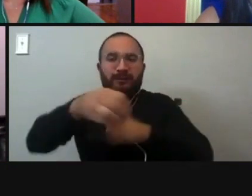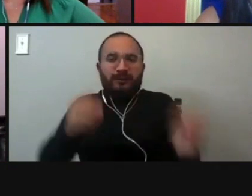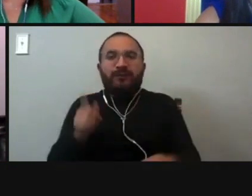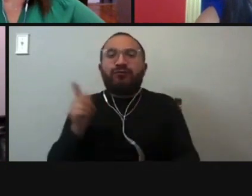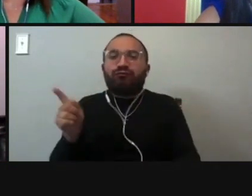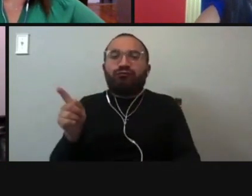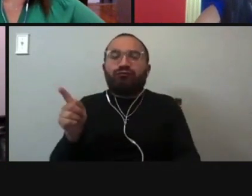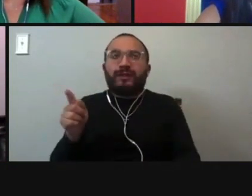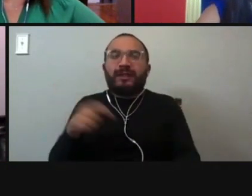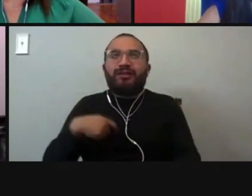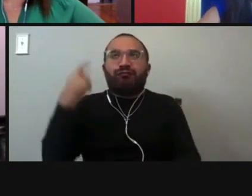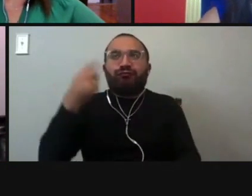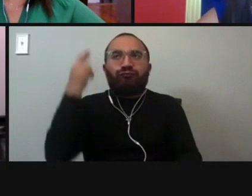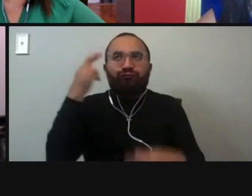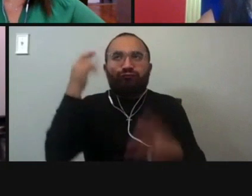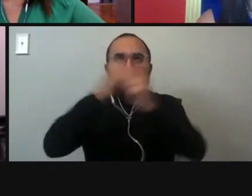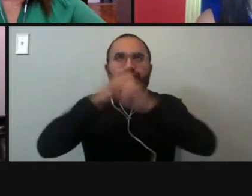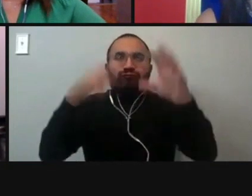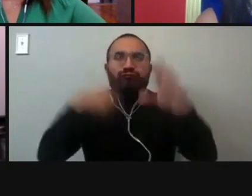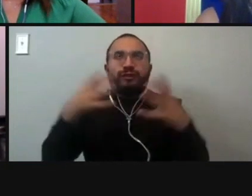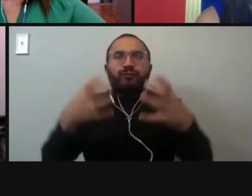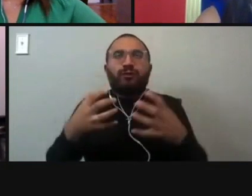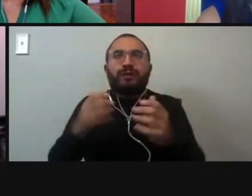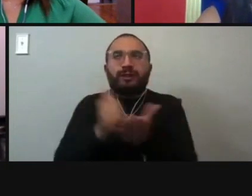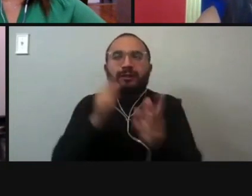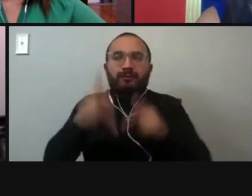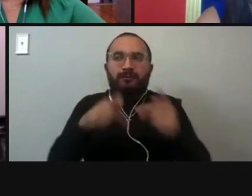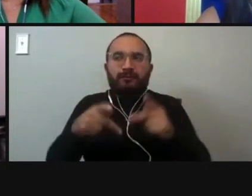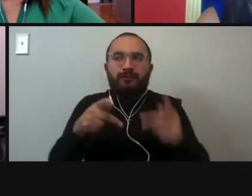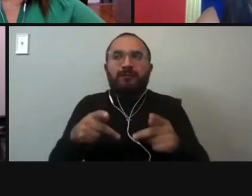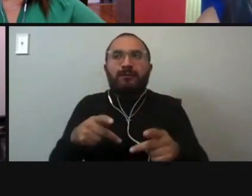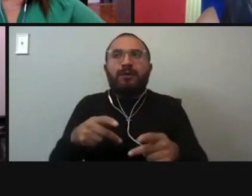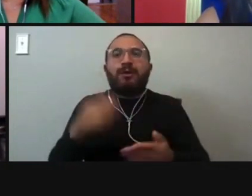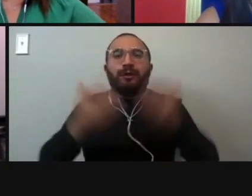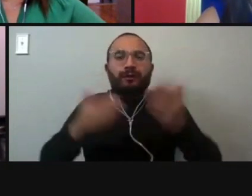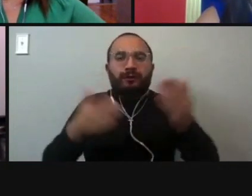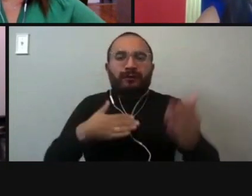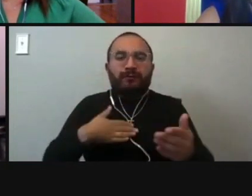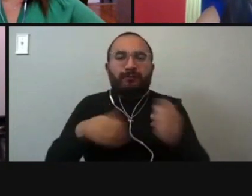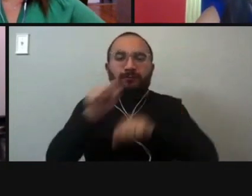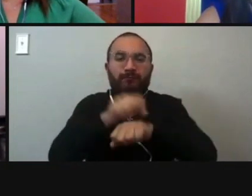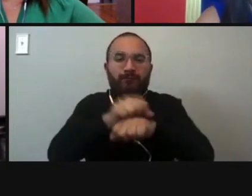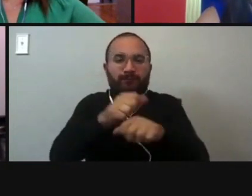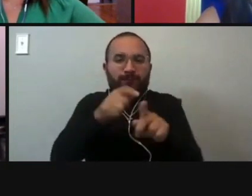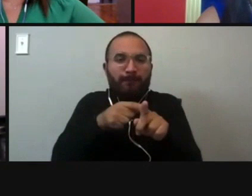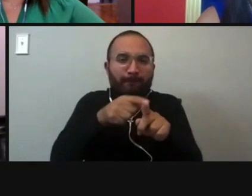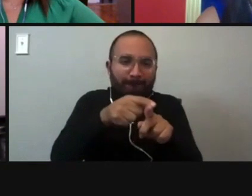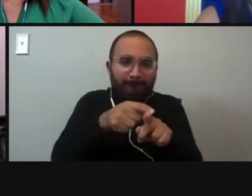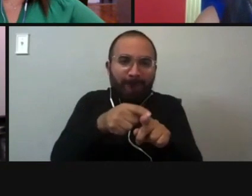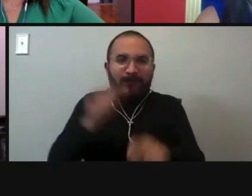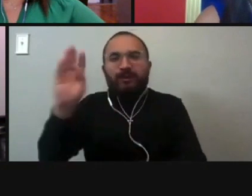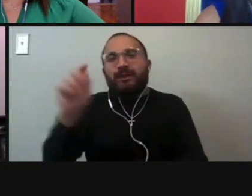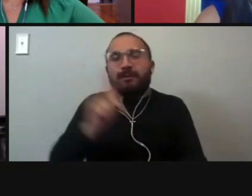some sort of service as part of my career. After I left the senator's office, I moved back to San Antonio, and I went to St.